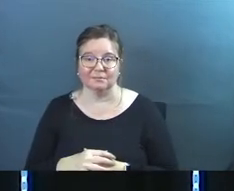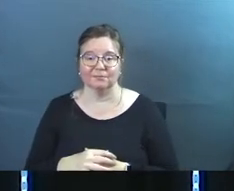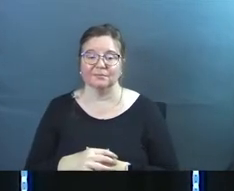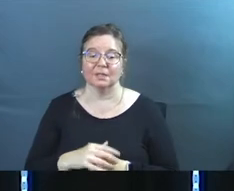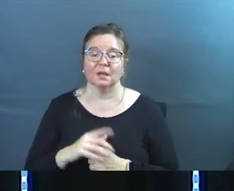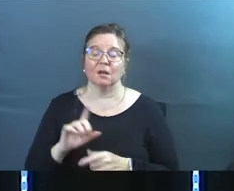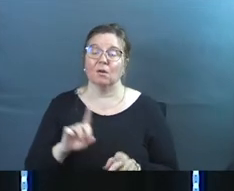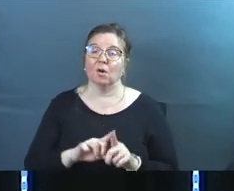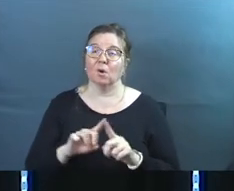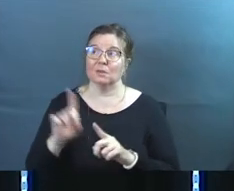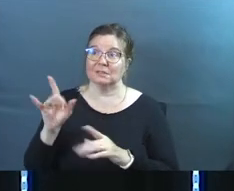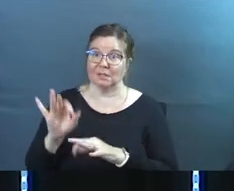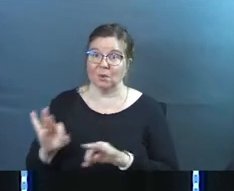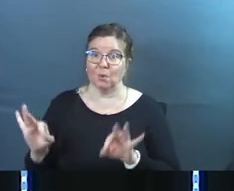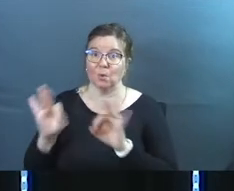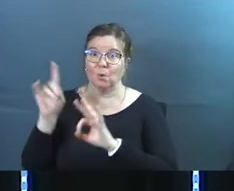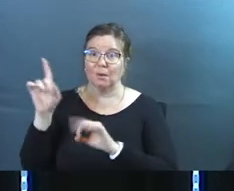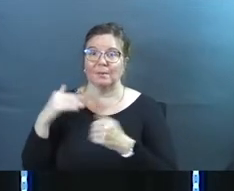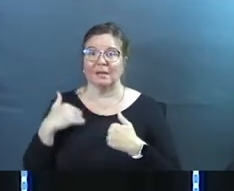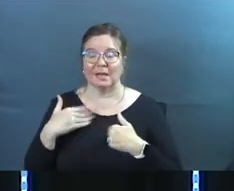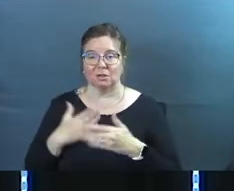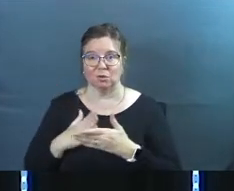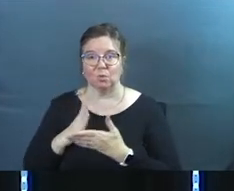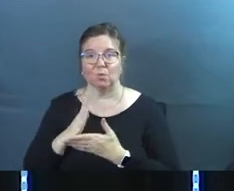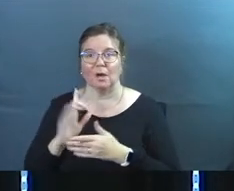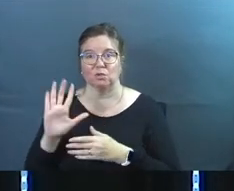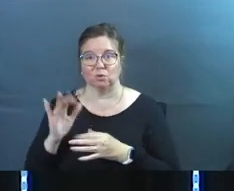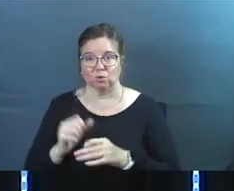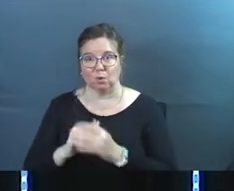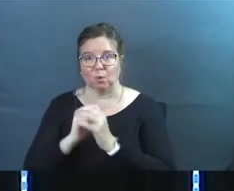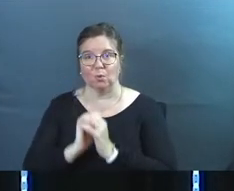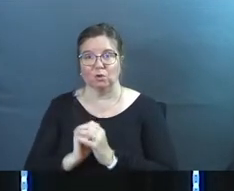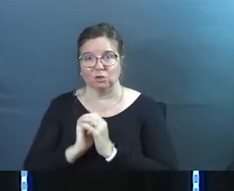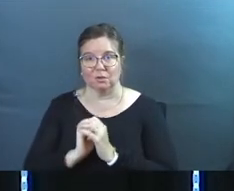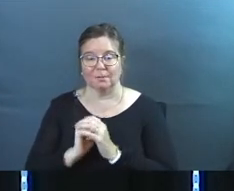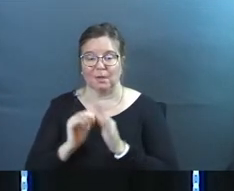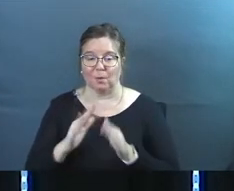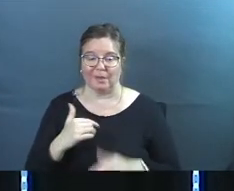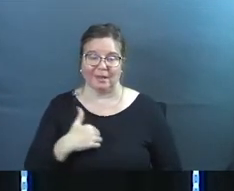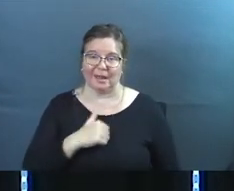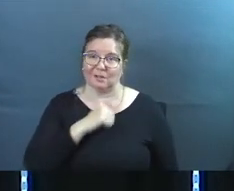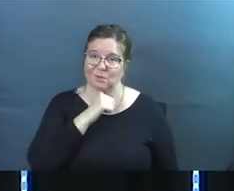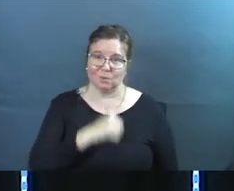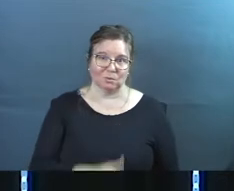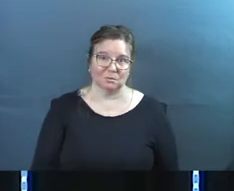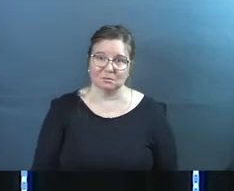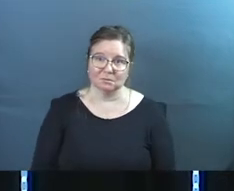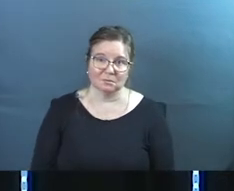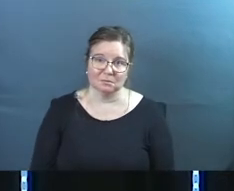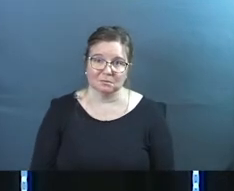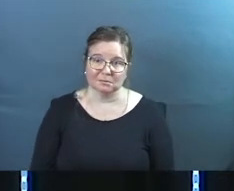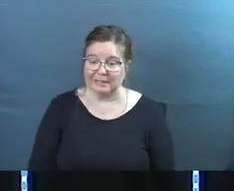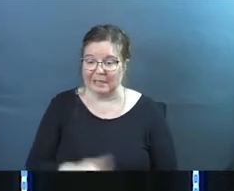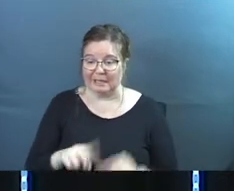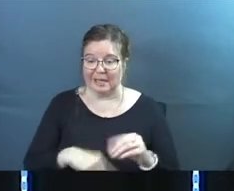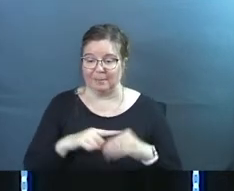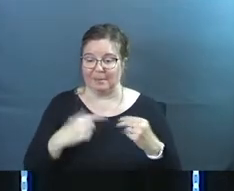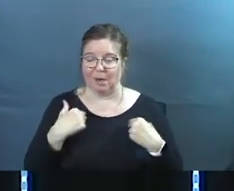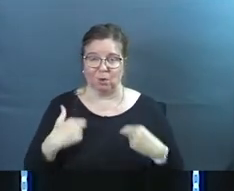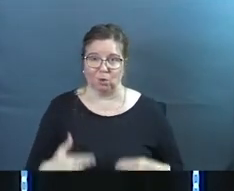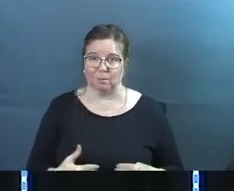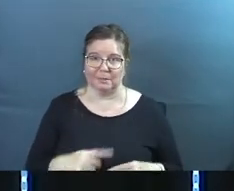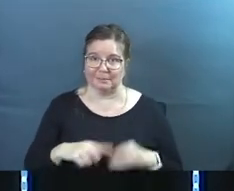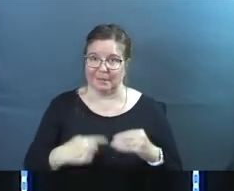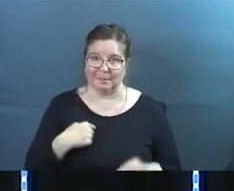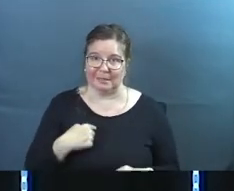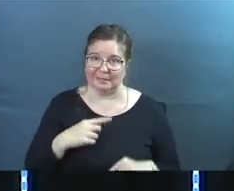and not only is he worthy but he has a right to your worship in a way that I don't it can't be about human beings